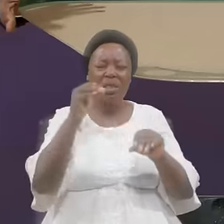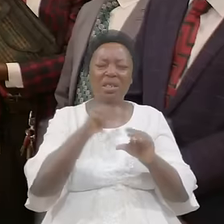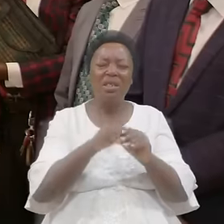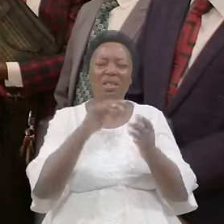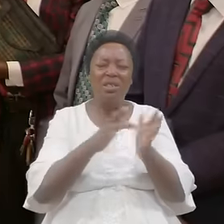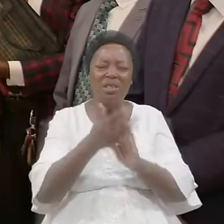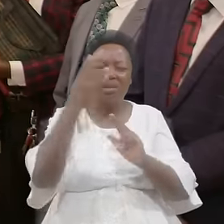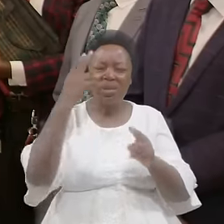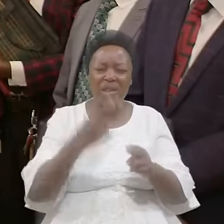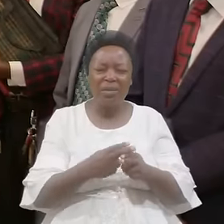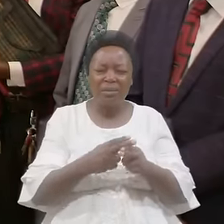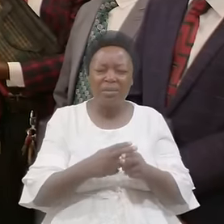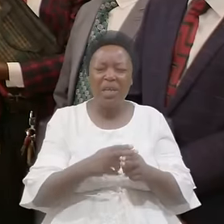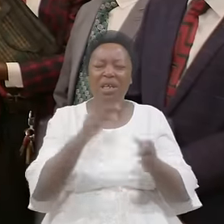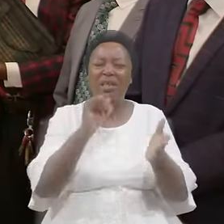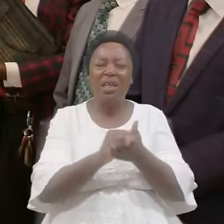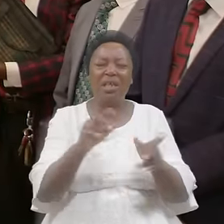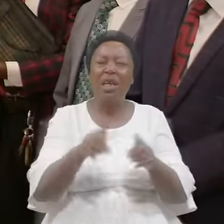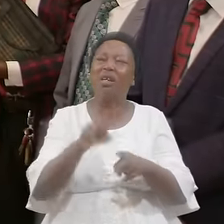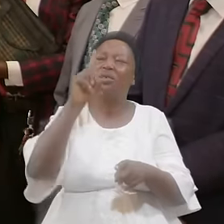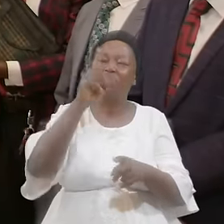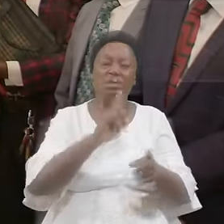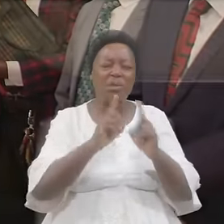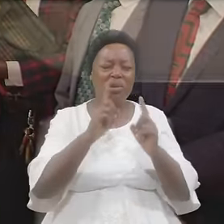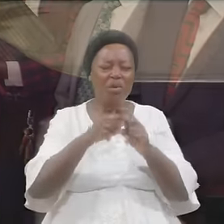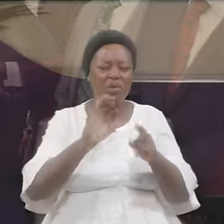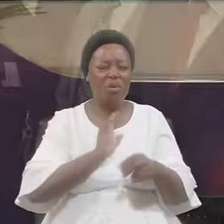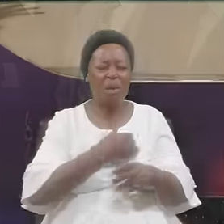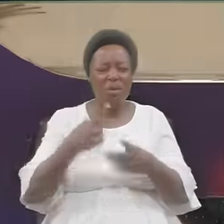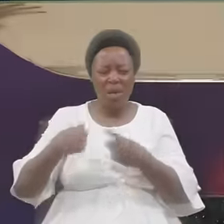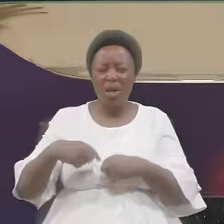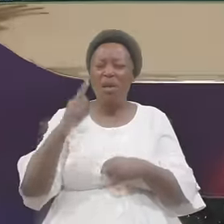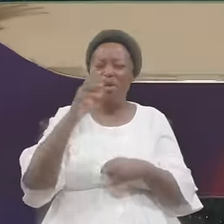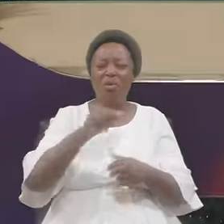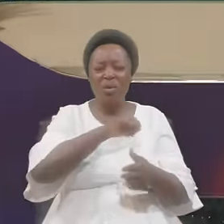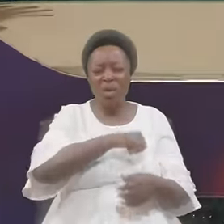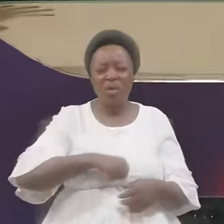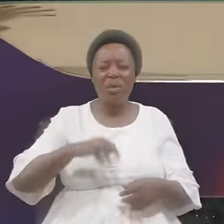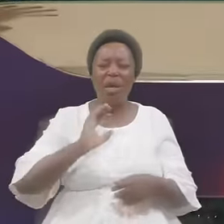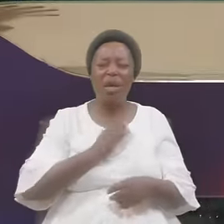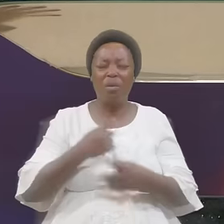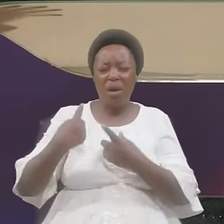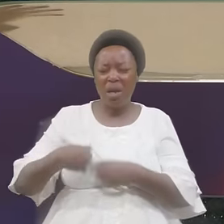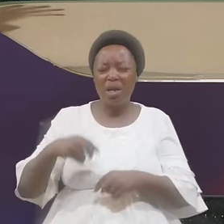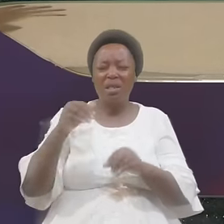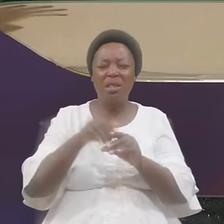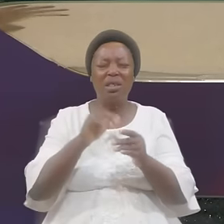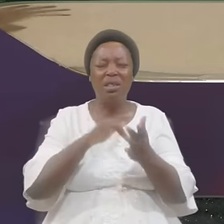name That as you speak to our heart You circumcise our heart